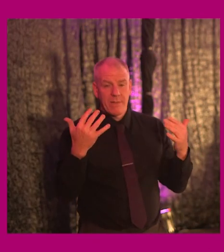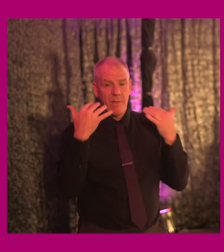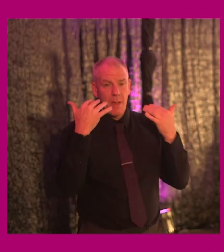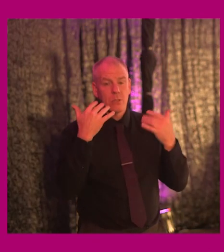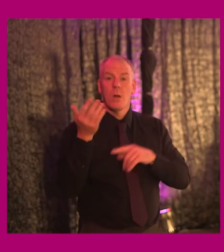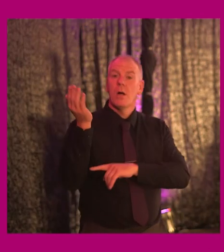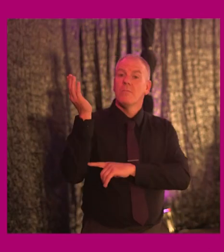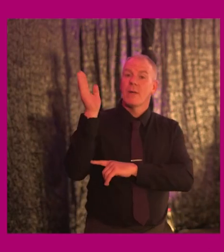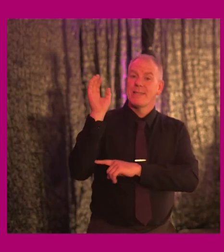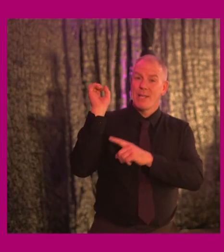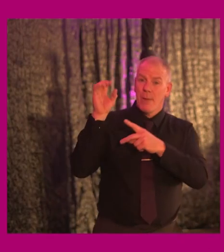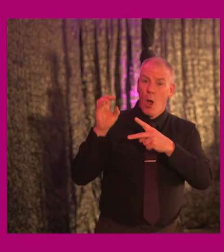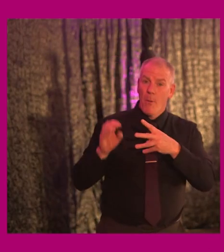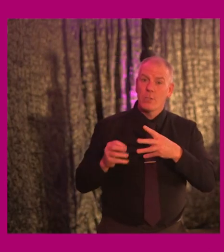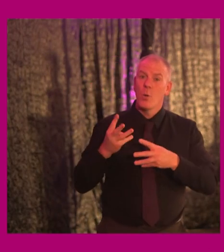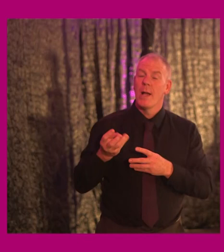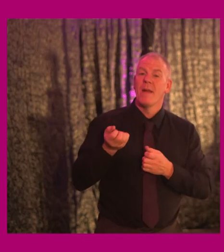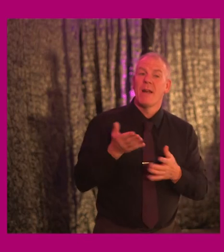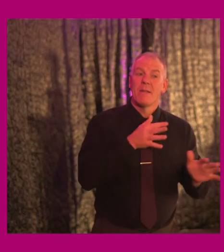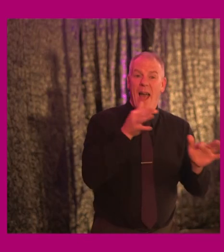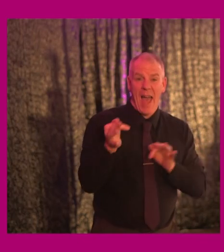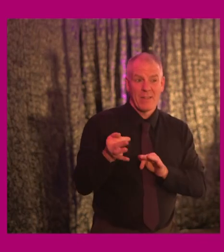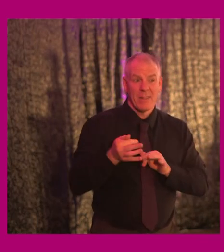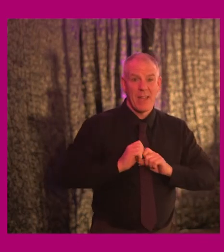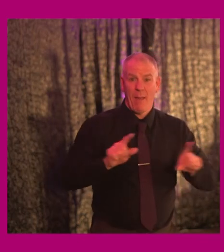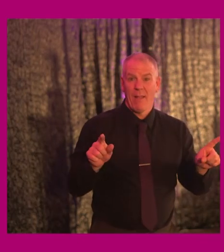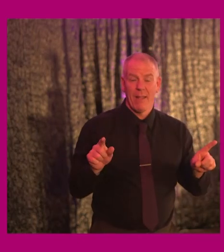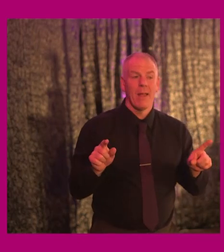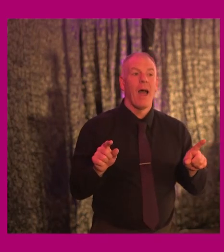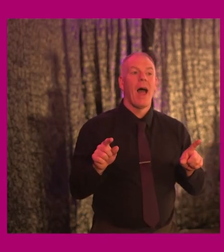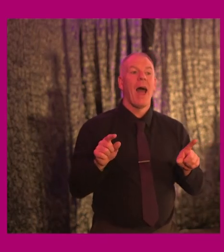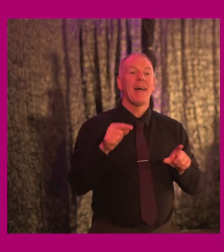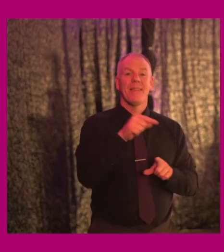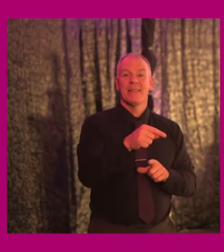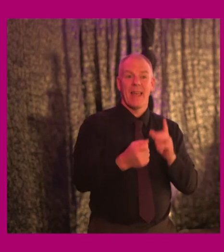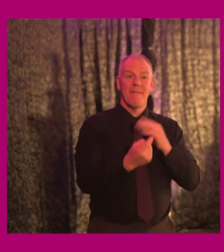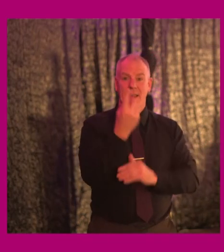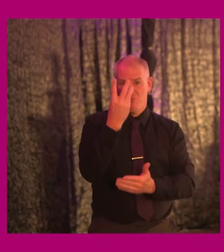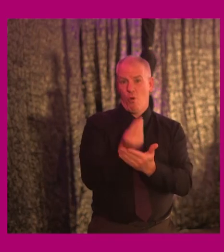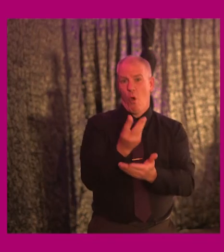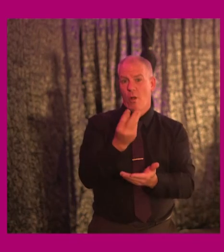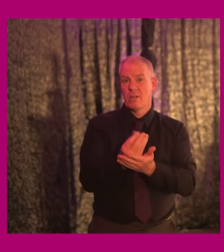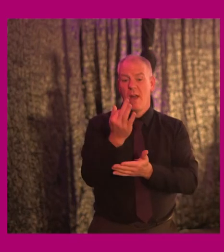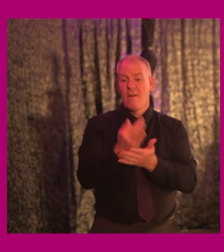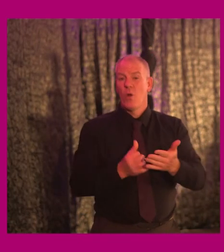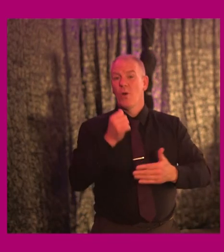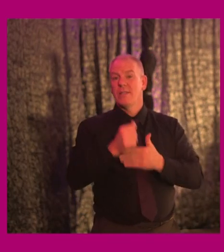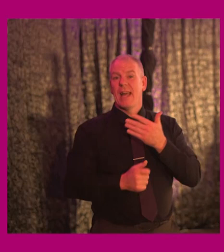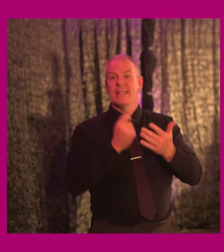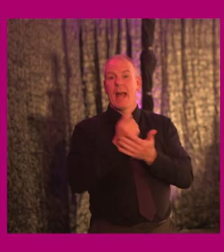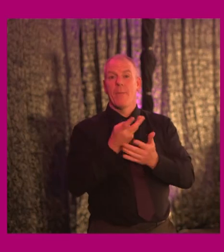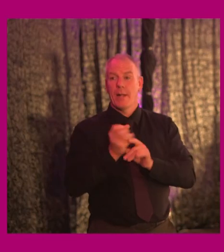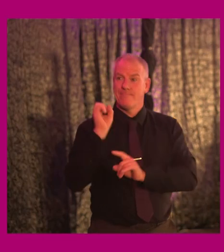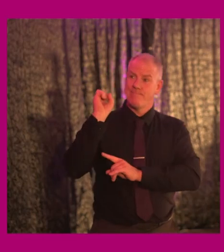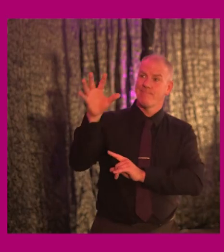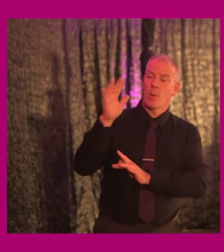our presentations will be available afterwards and also reminder that the event was recorded. So in a few days when we get that up on our